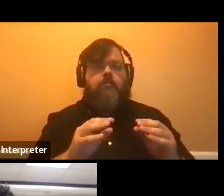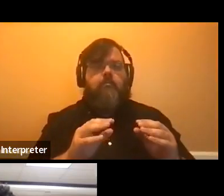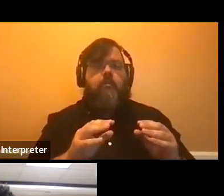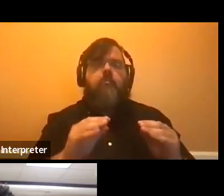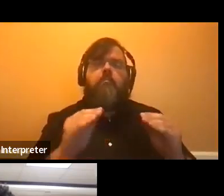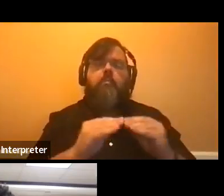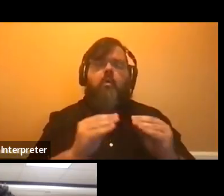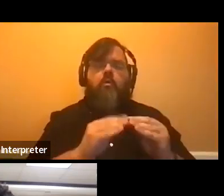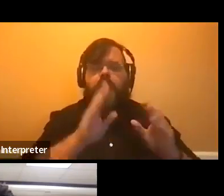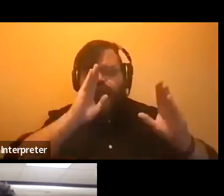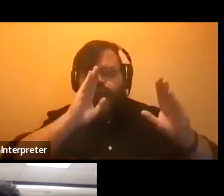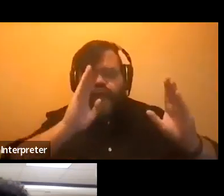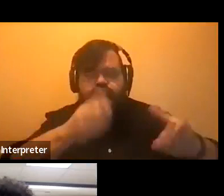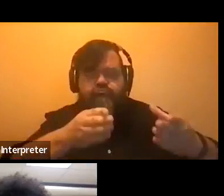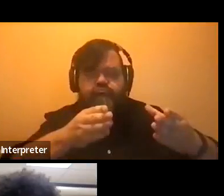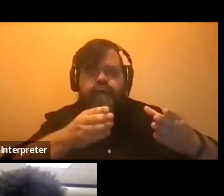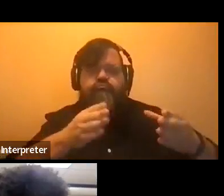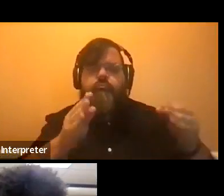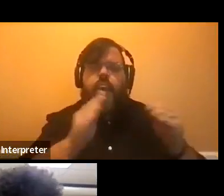more intensive.